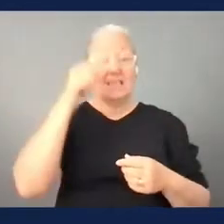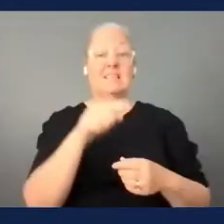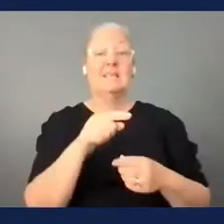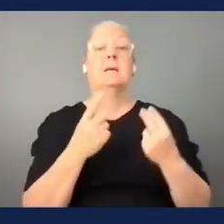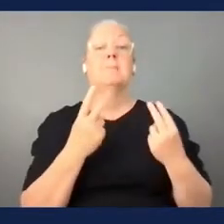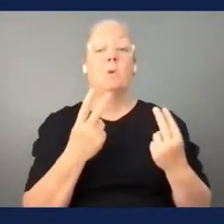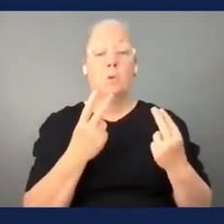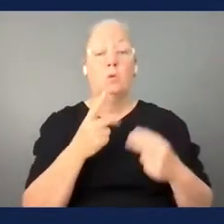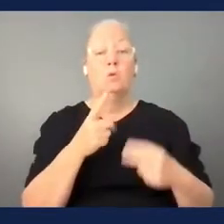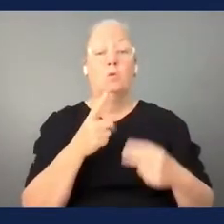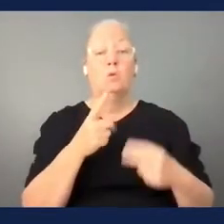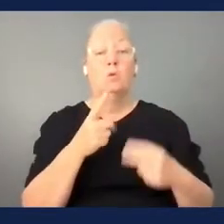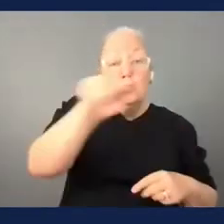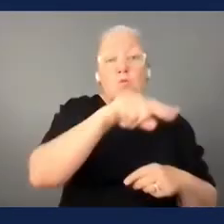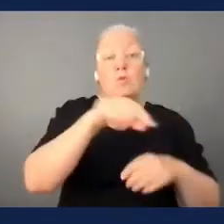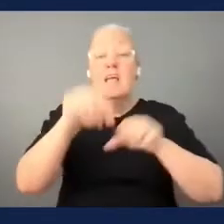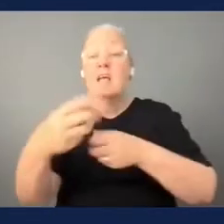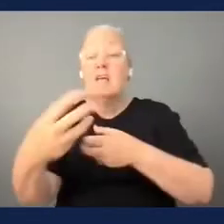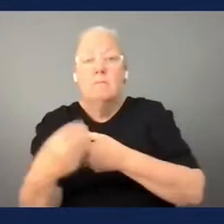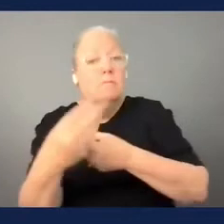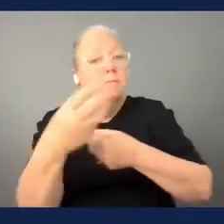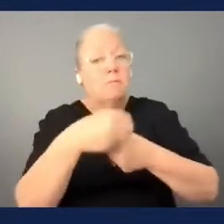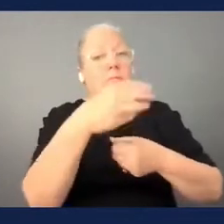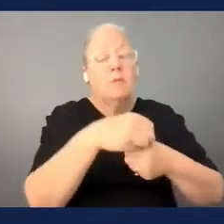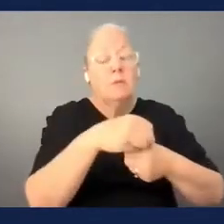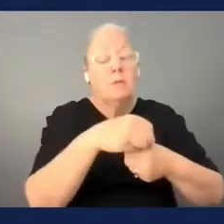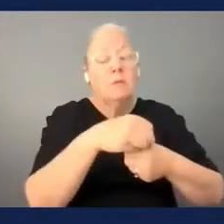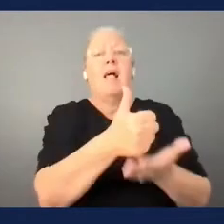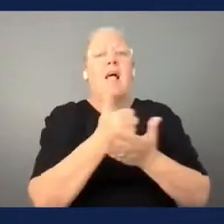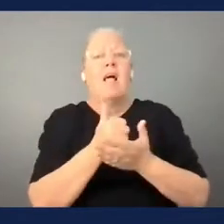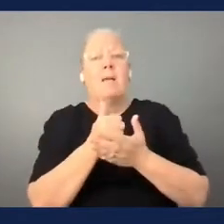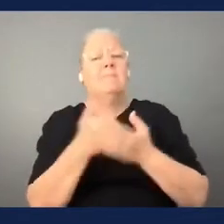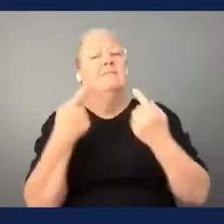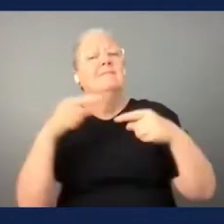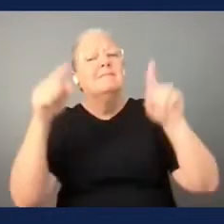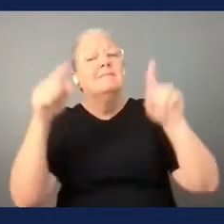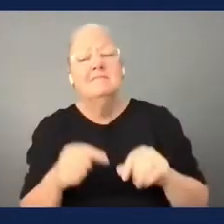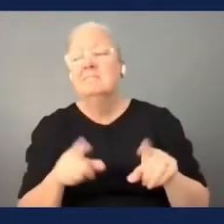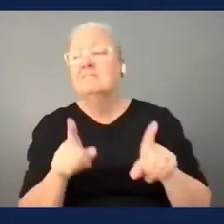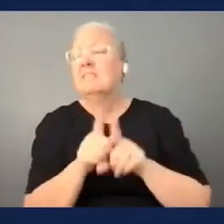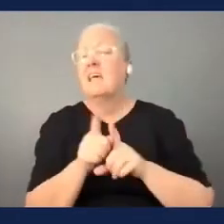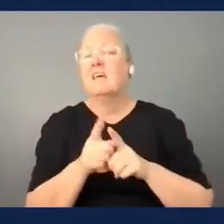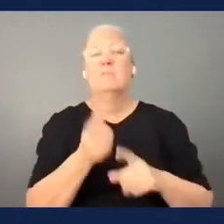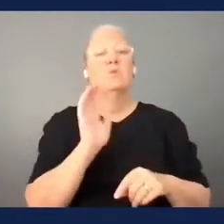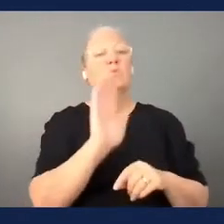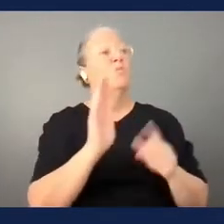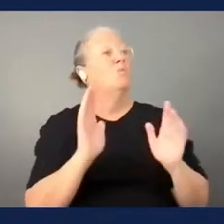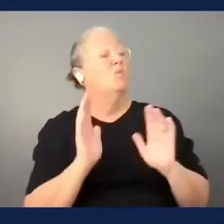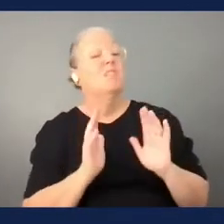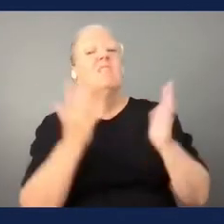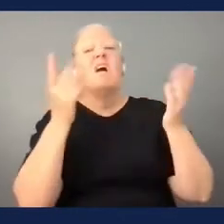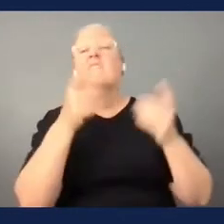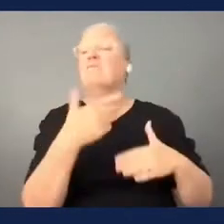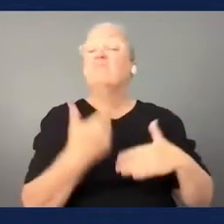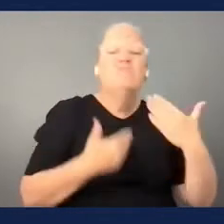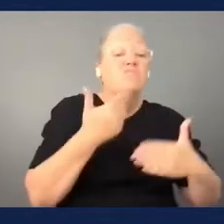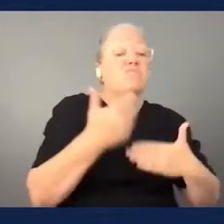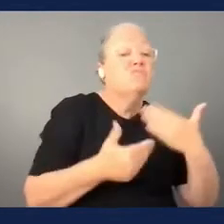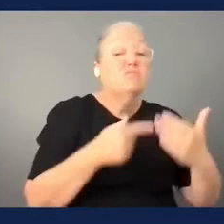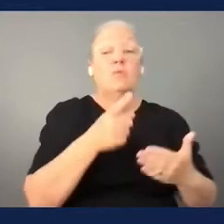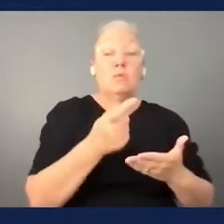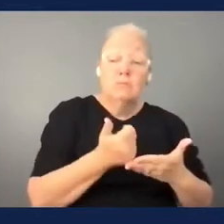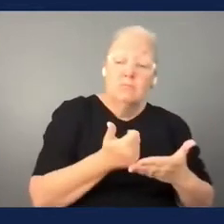campaign whether it's by um doing something in your own daily life that uh helps persons with disabilities